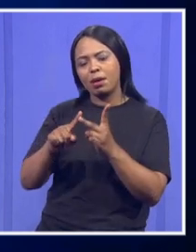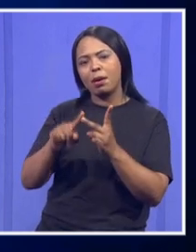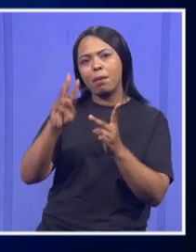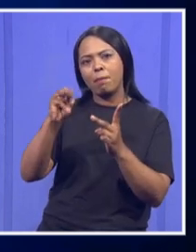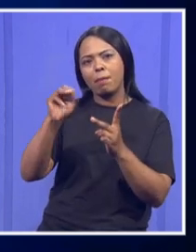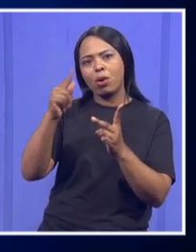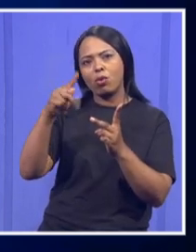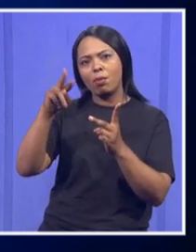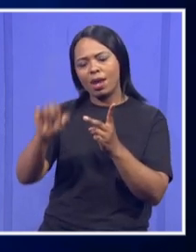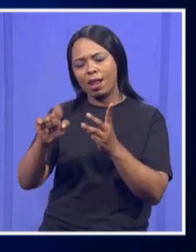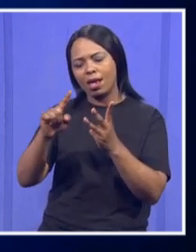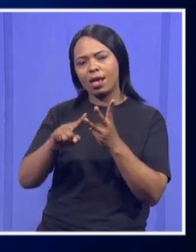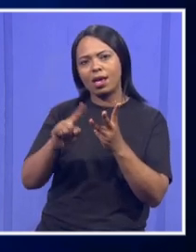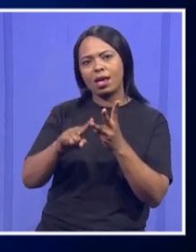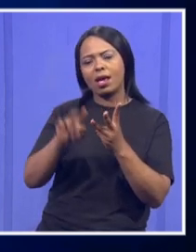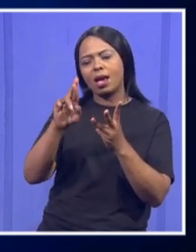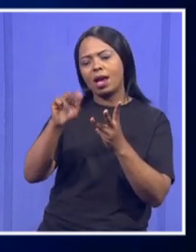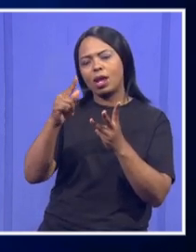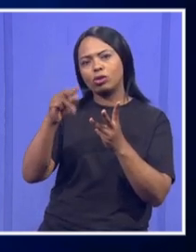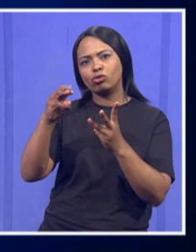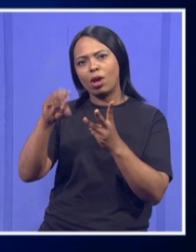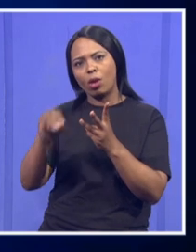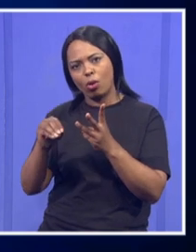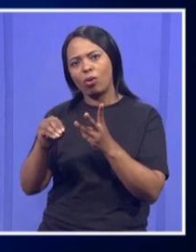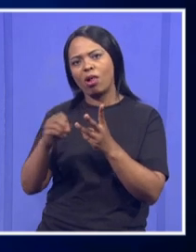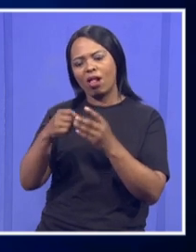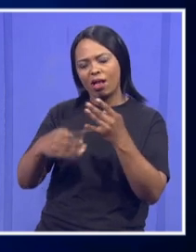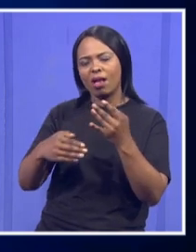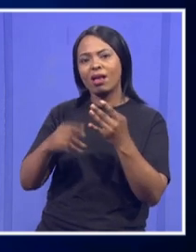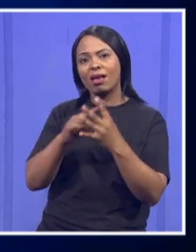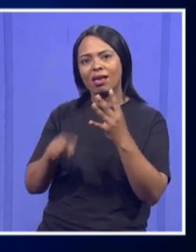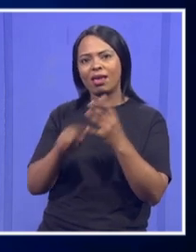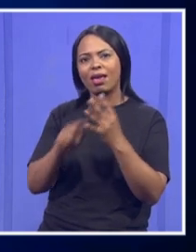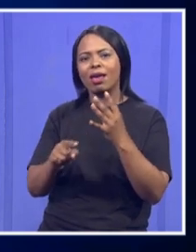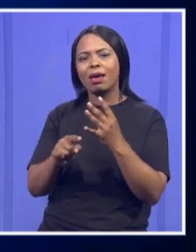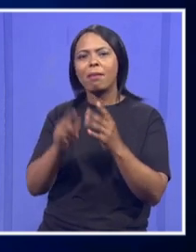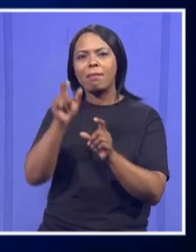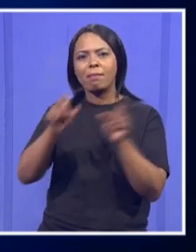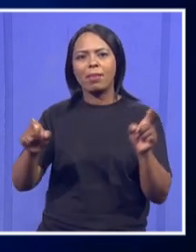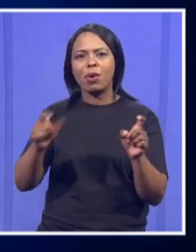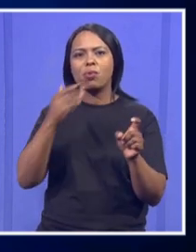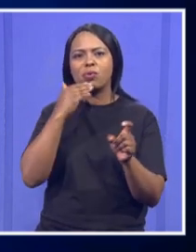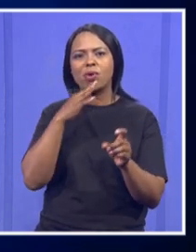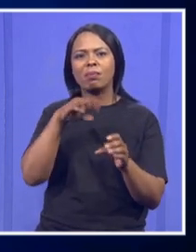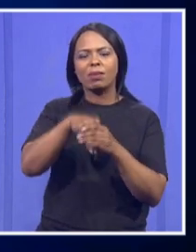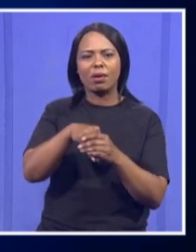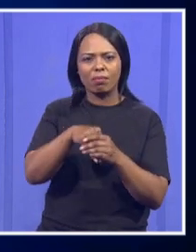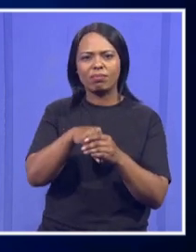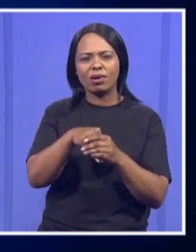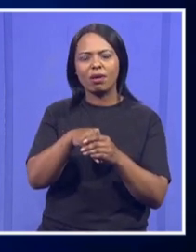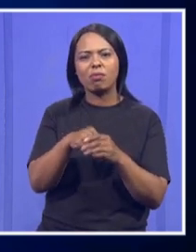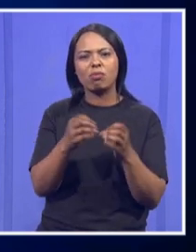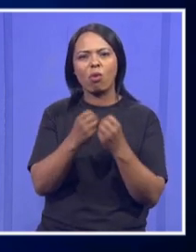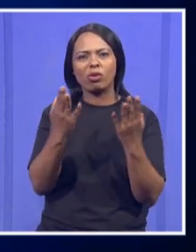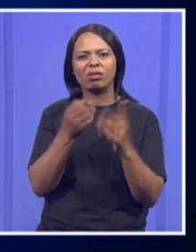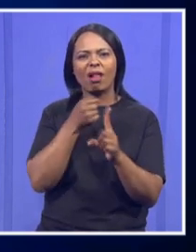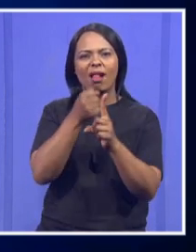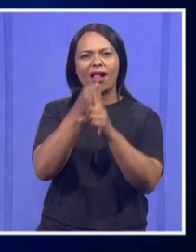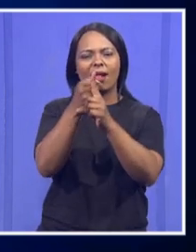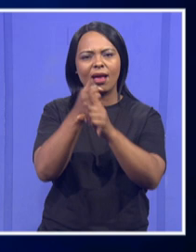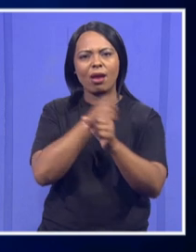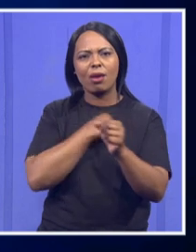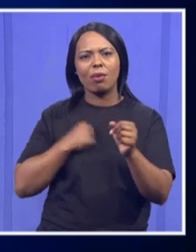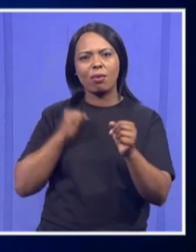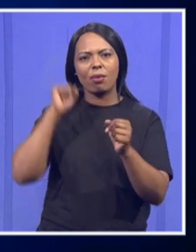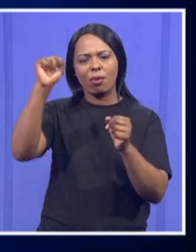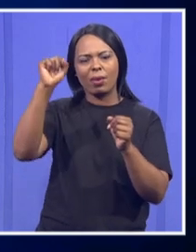Ezra, those are young people. And also they've been very vocal in terms of the ascendancy of many other comrades in